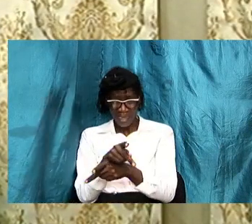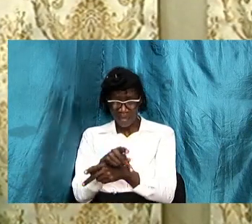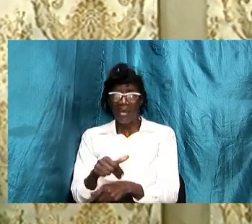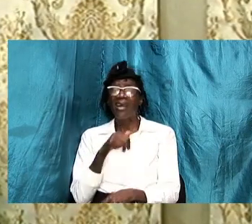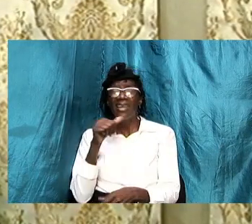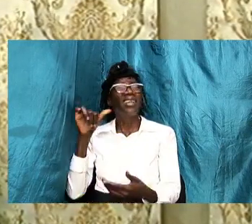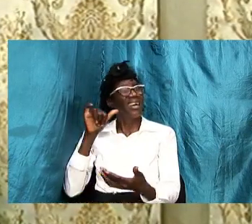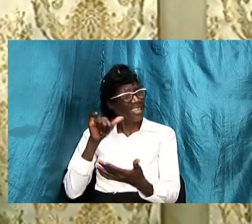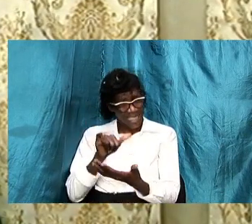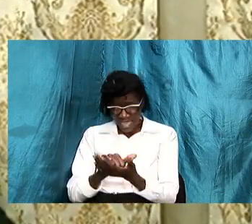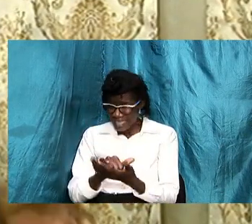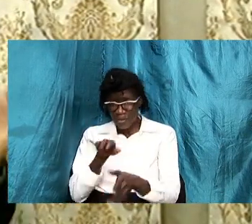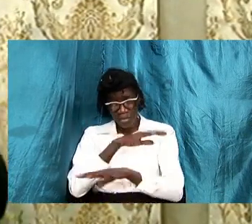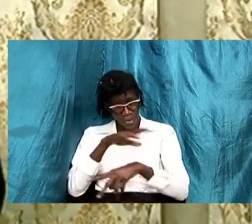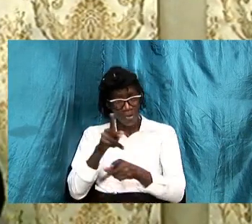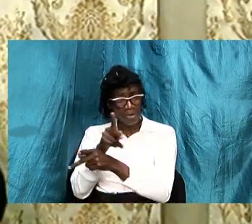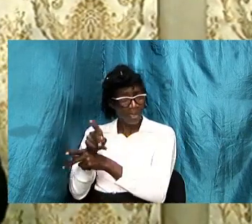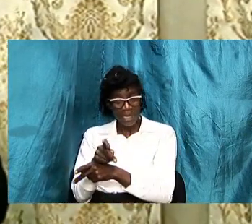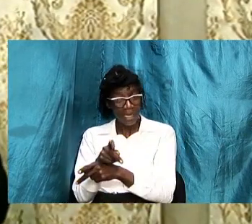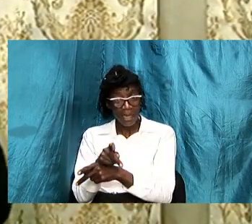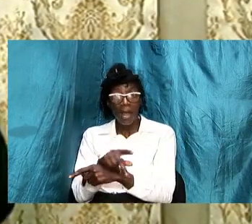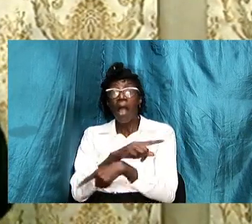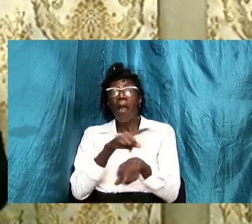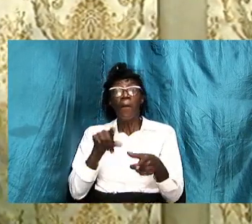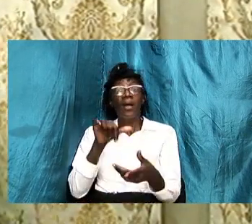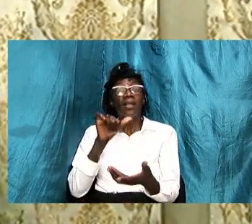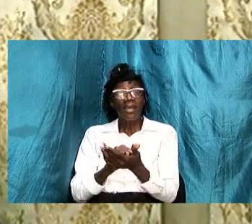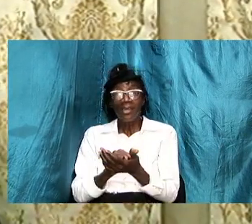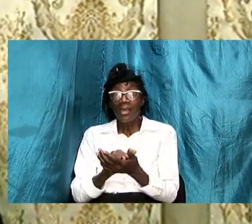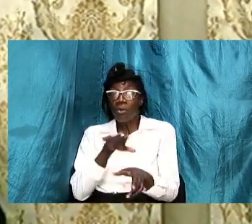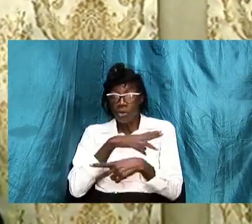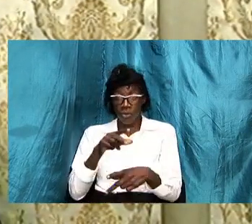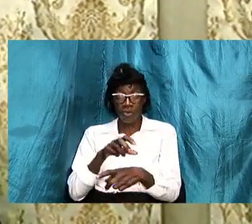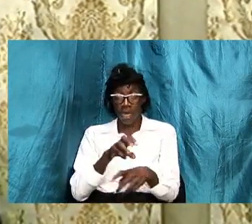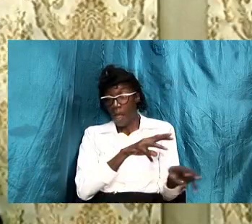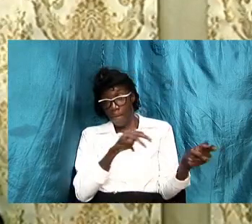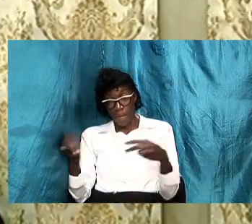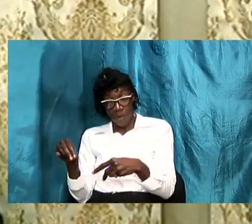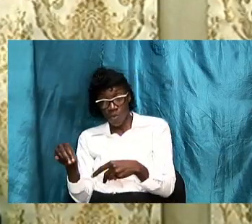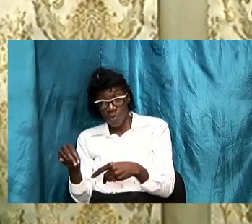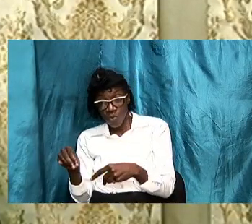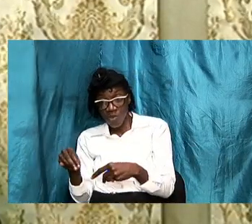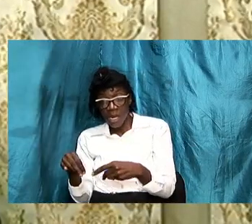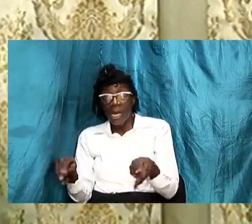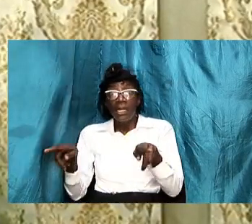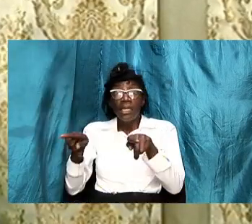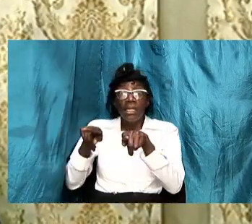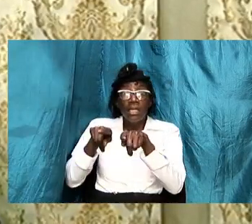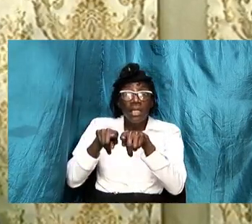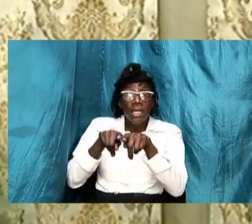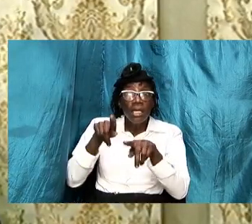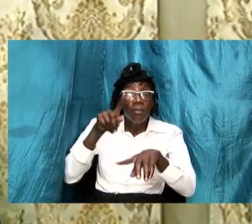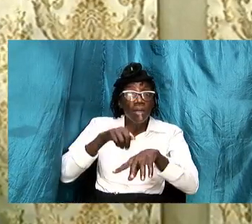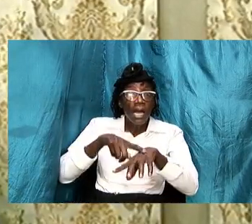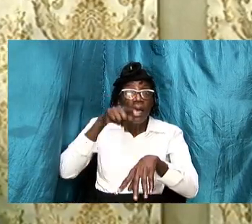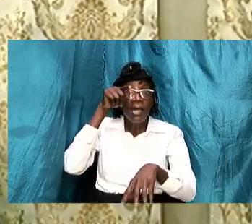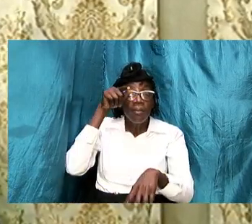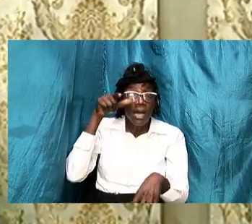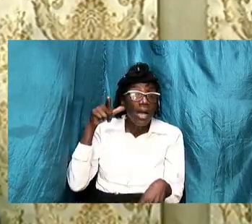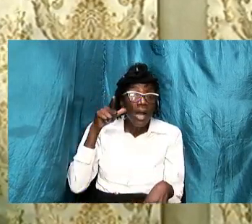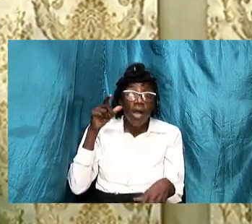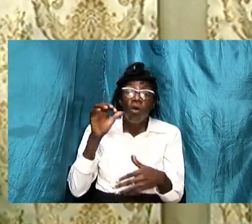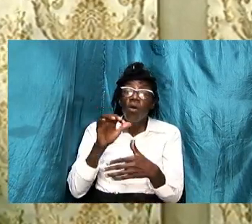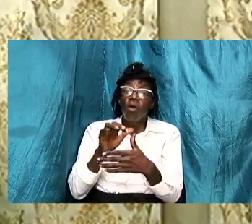it is that he does not react to certain things in the way that you react to it